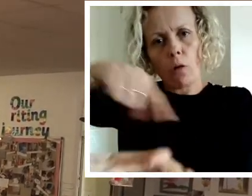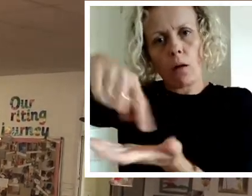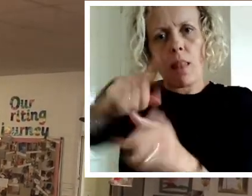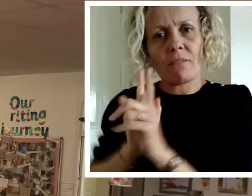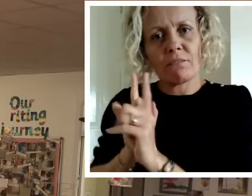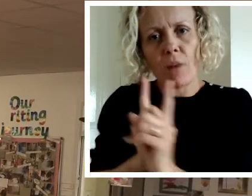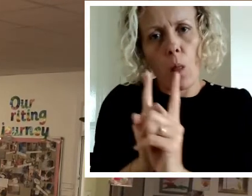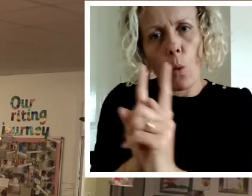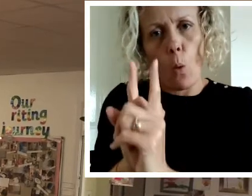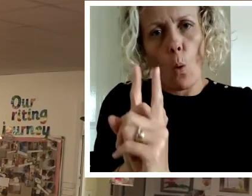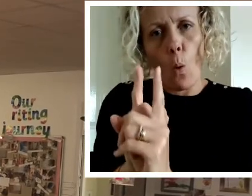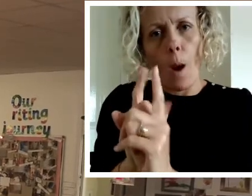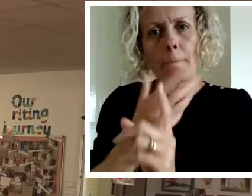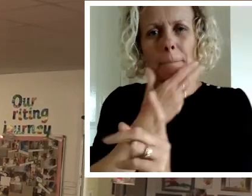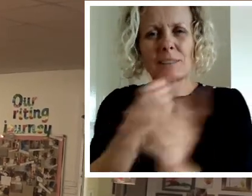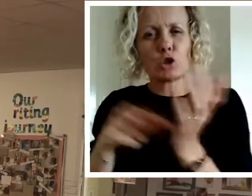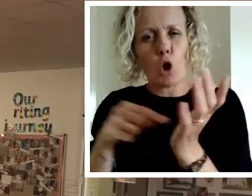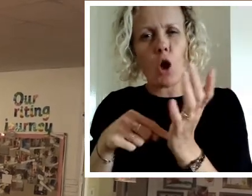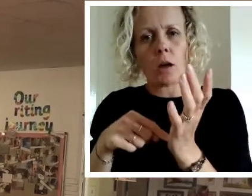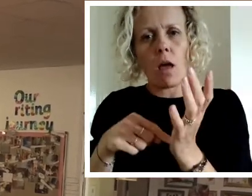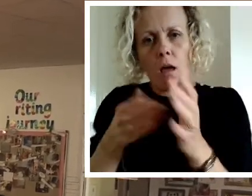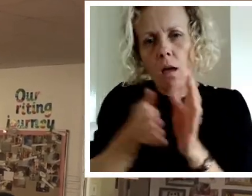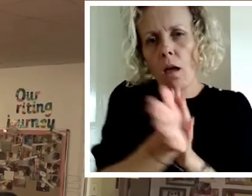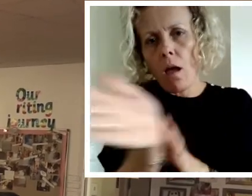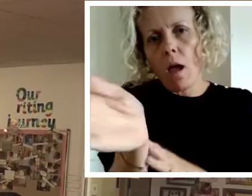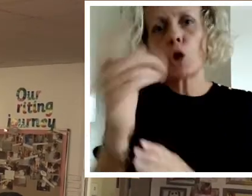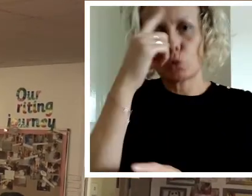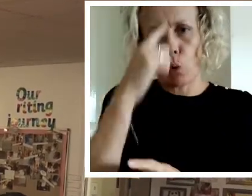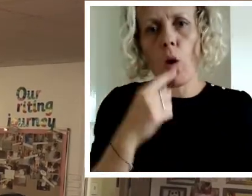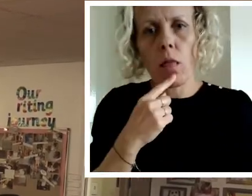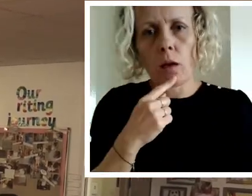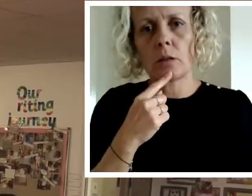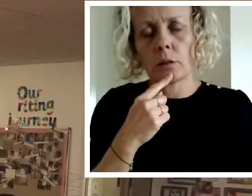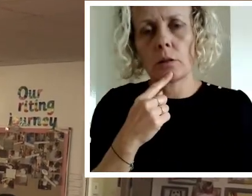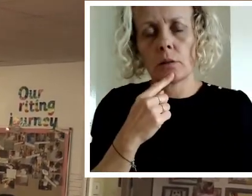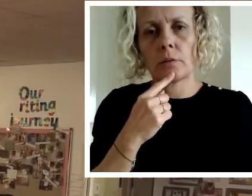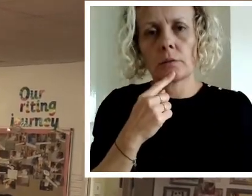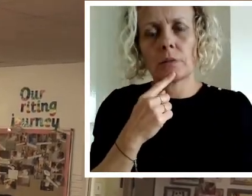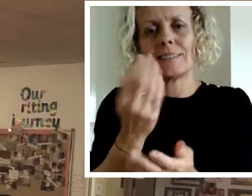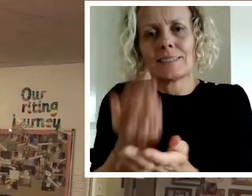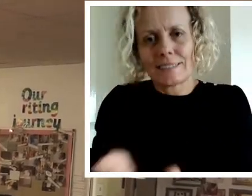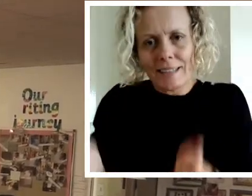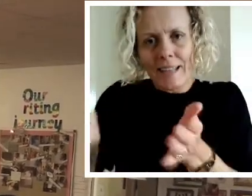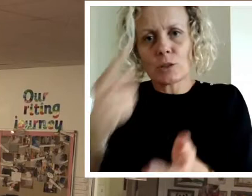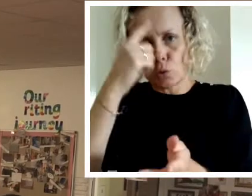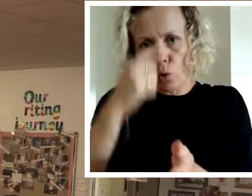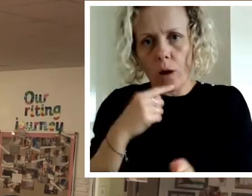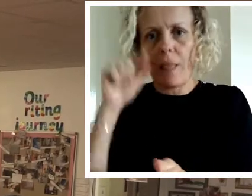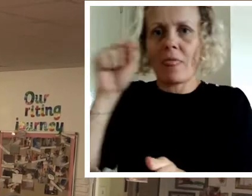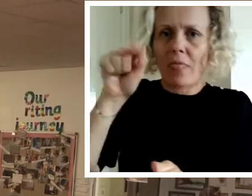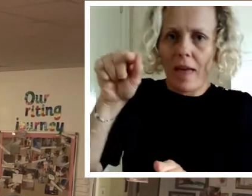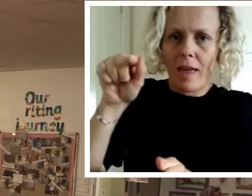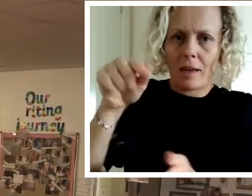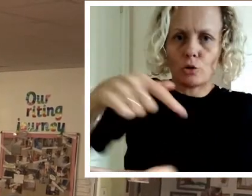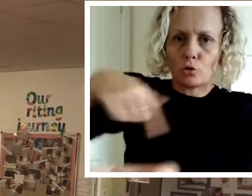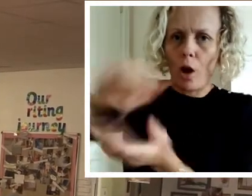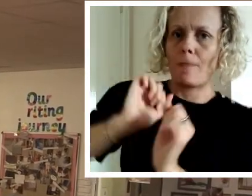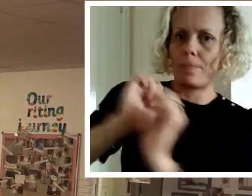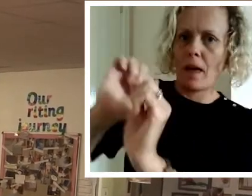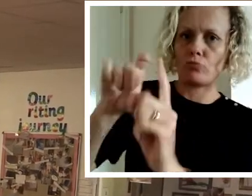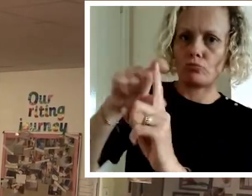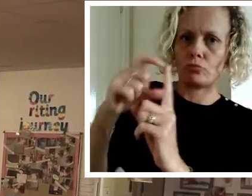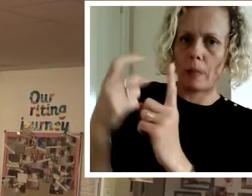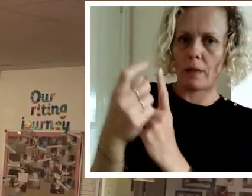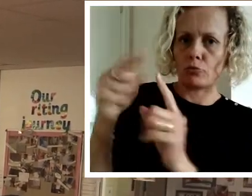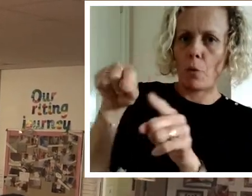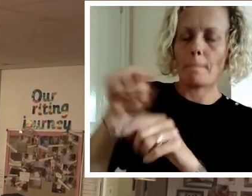using the stepping stones, the spots that Mr Turner is using and they're going to be using the sinks and the toilets up